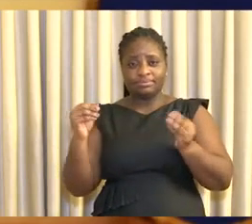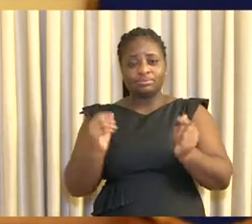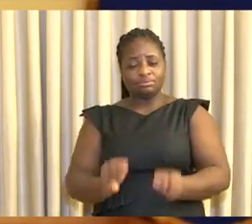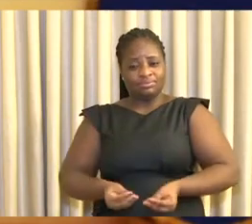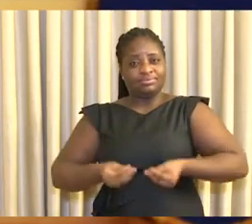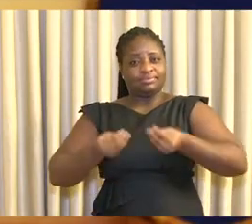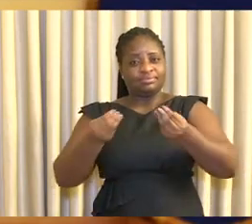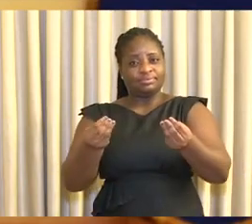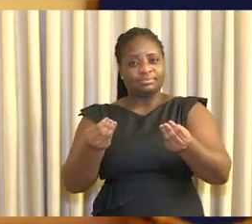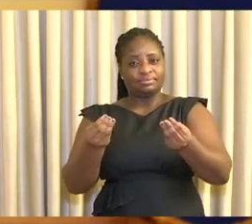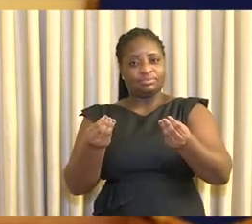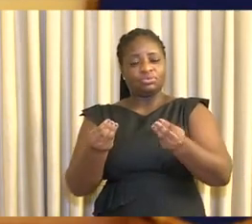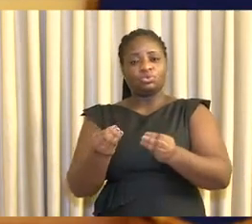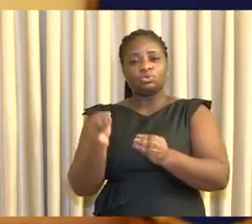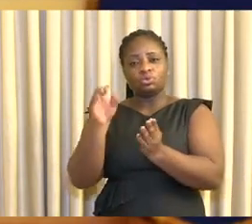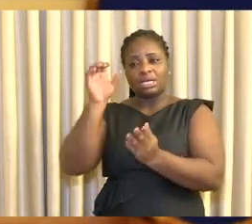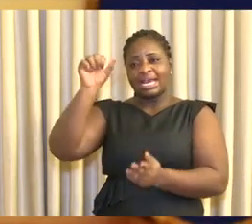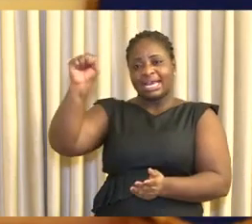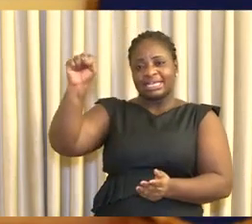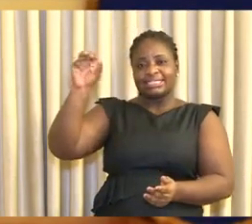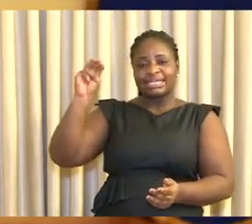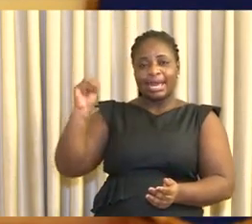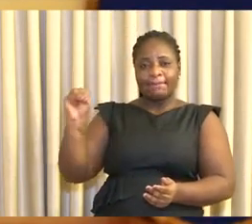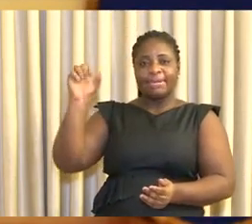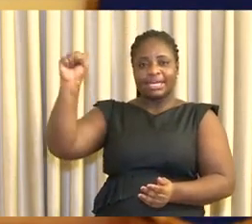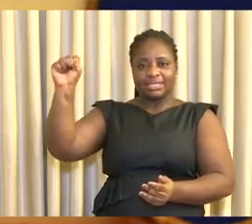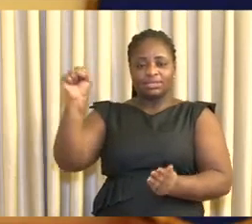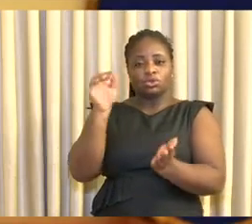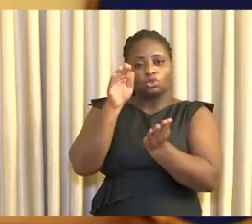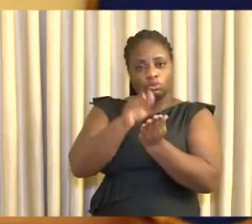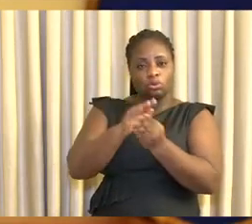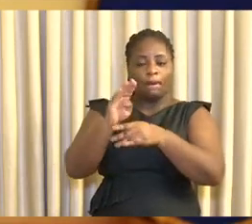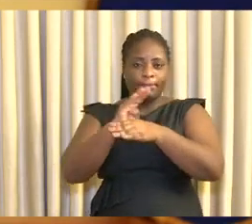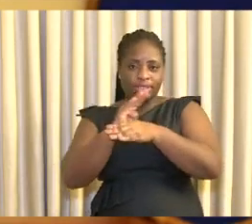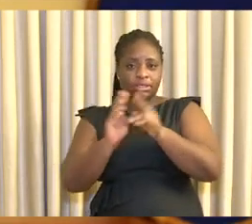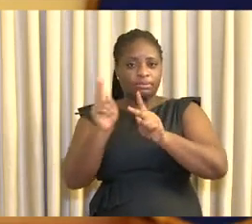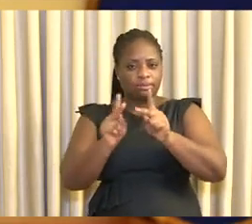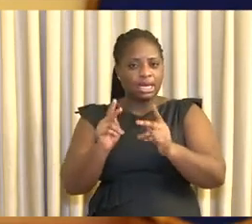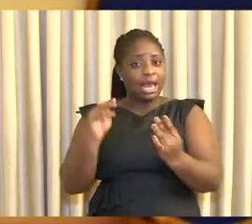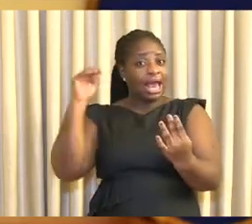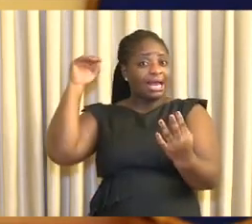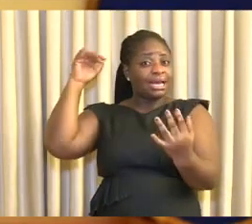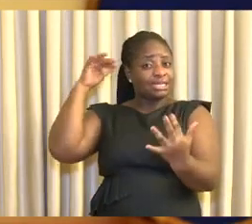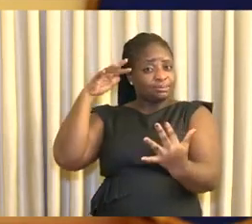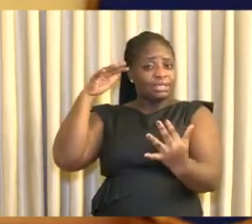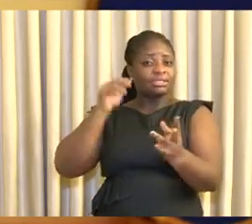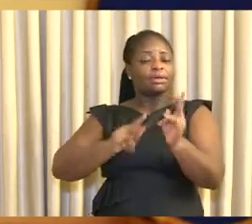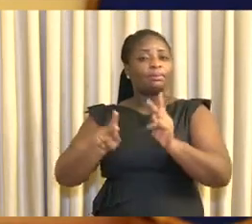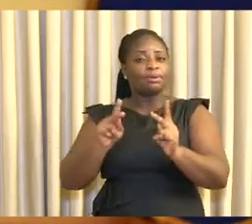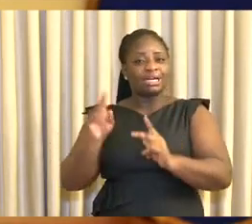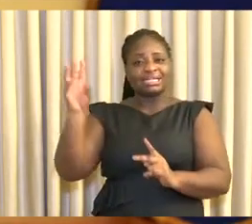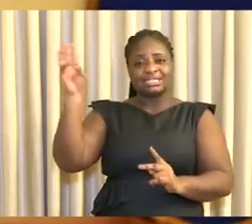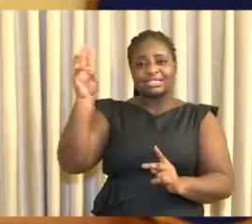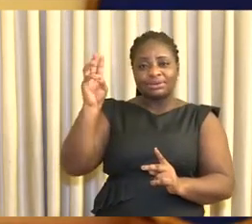provided to micro, small and medium scale businesses. I expect disbursements of the 600